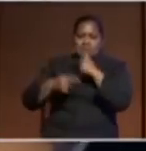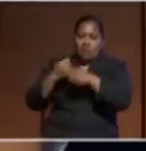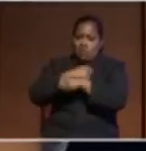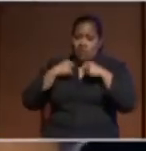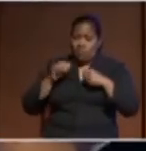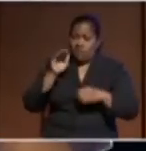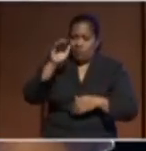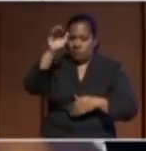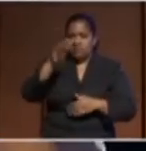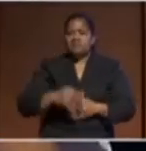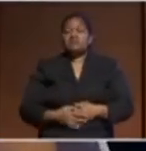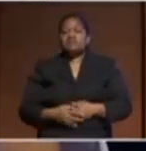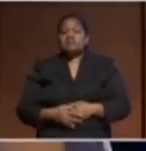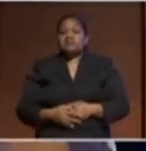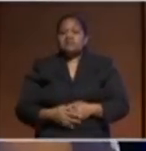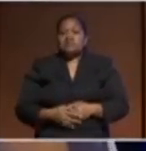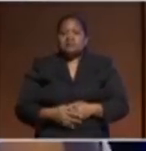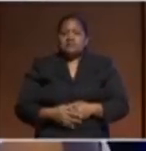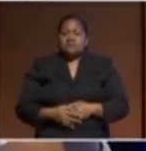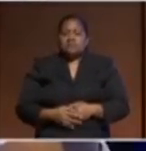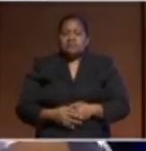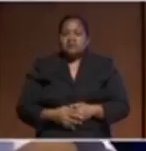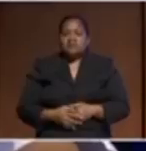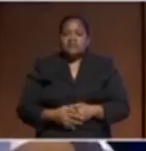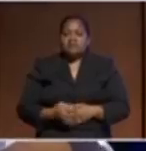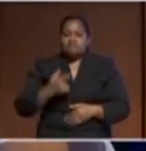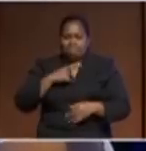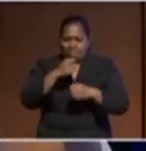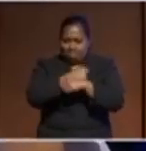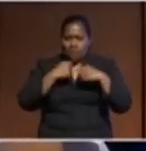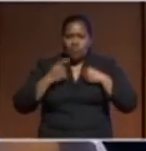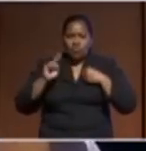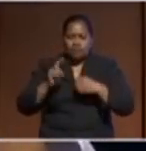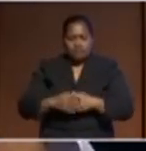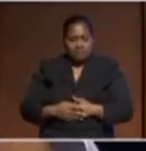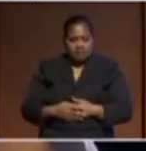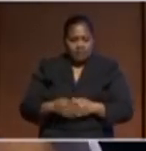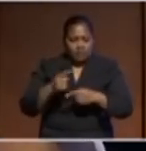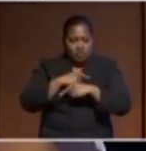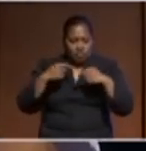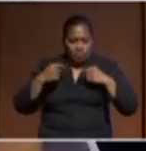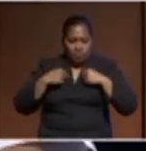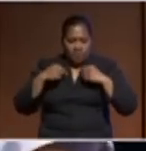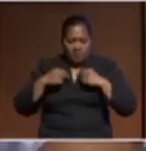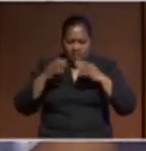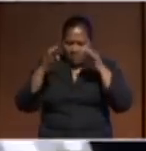today because our efforts are collective if we rely on just a few countries to do